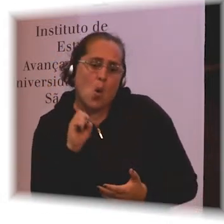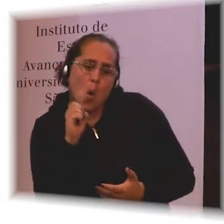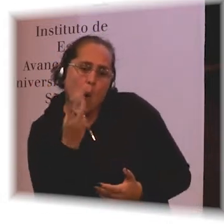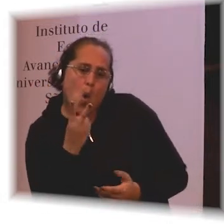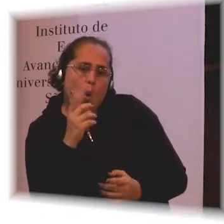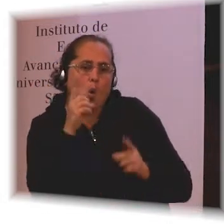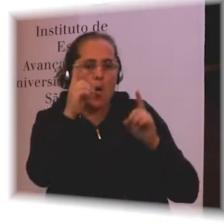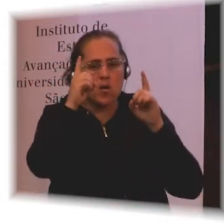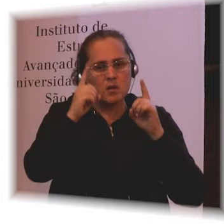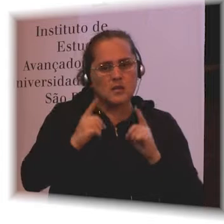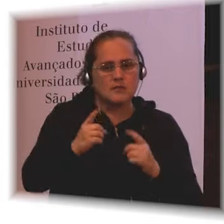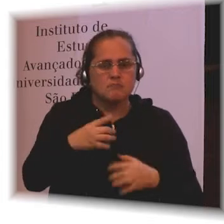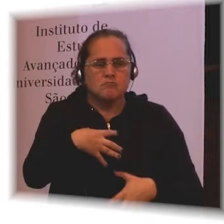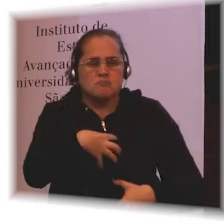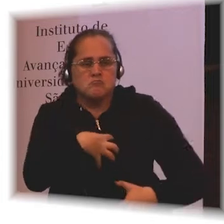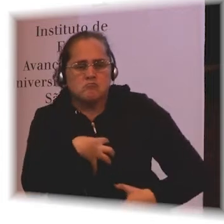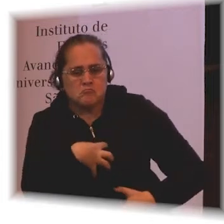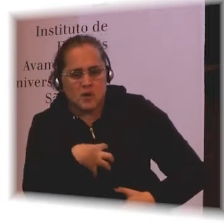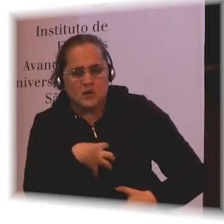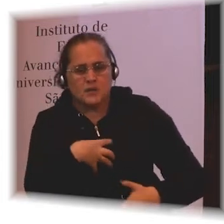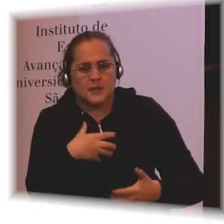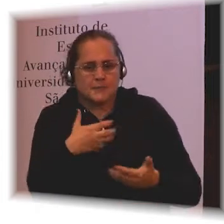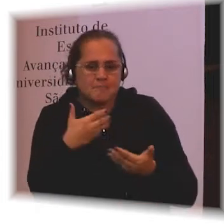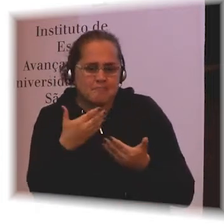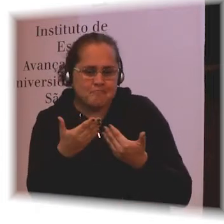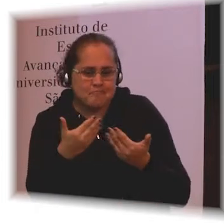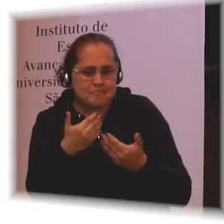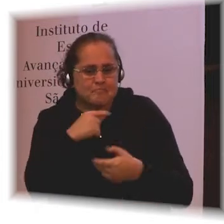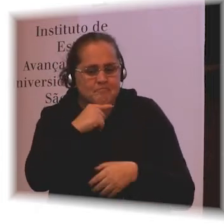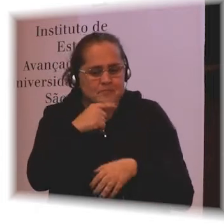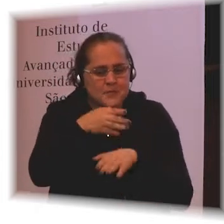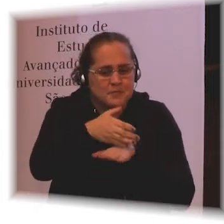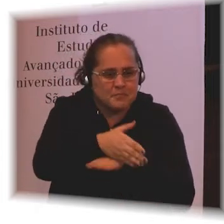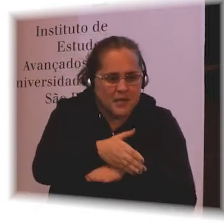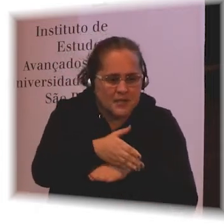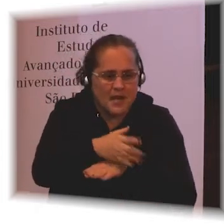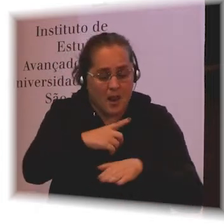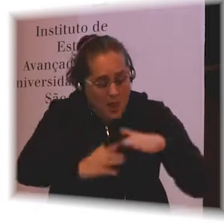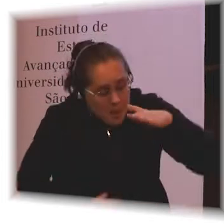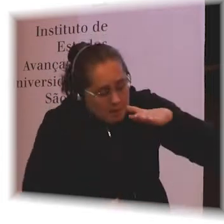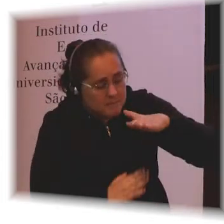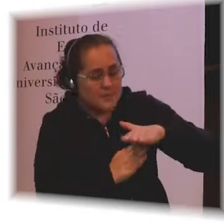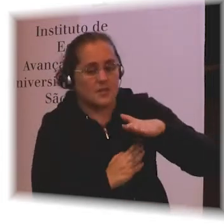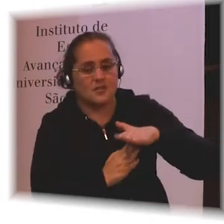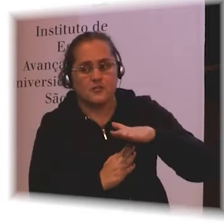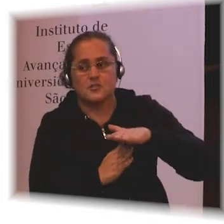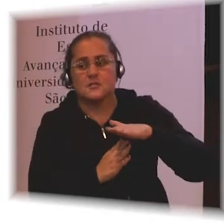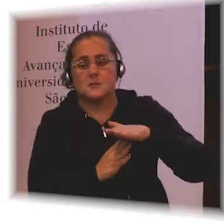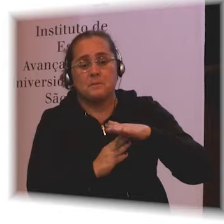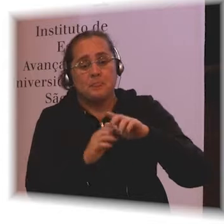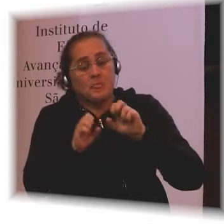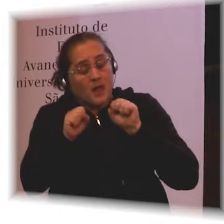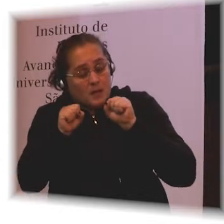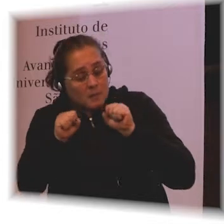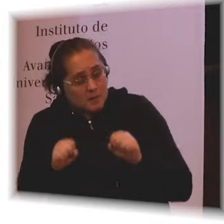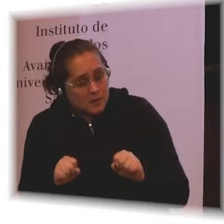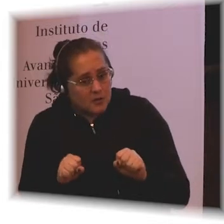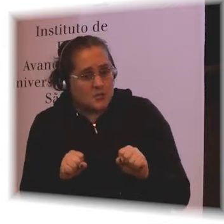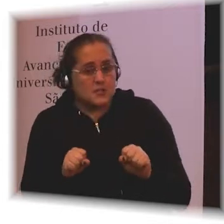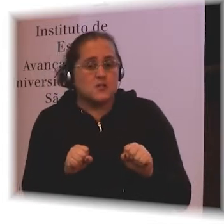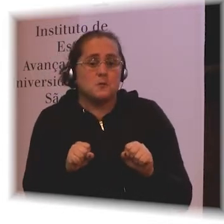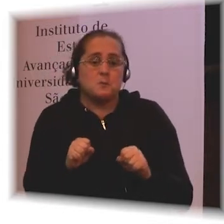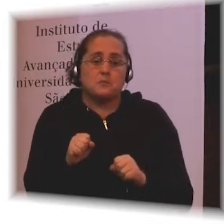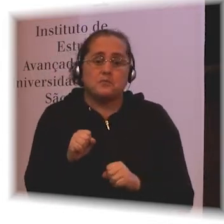physically impaired, blind, deaf and so on. Which in interaction with barriers may hinder their full and effective participation